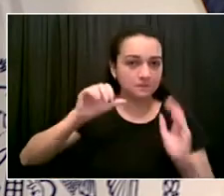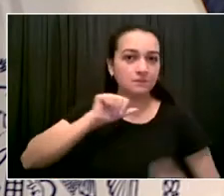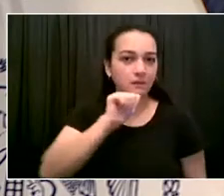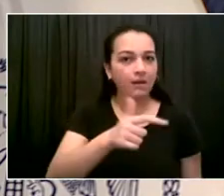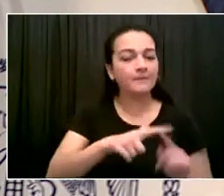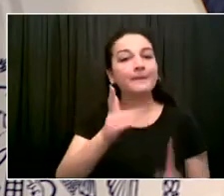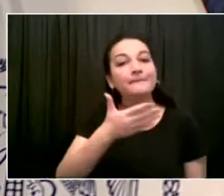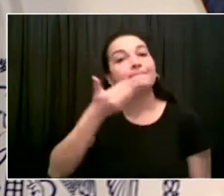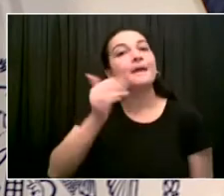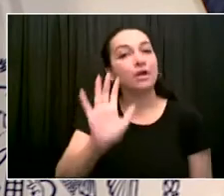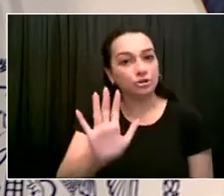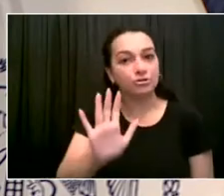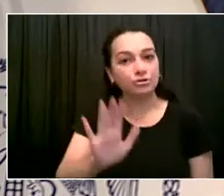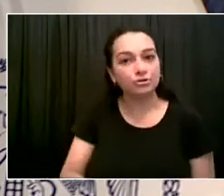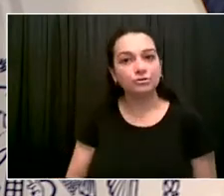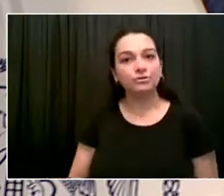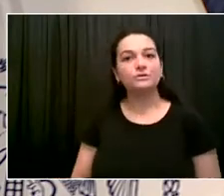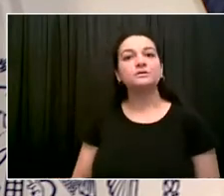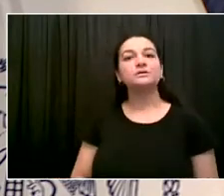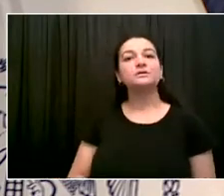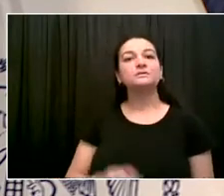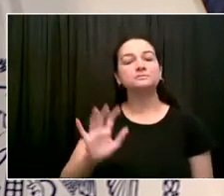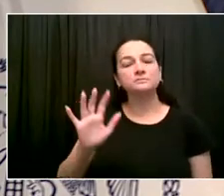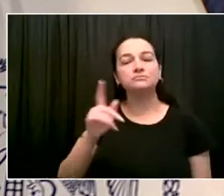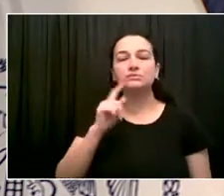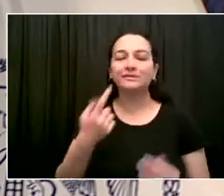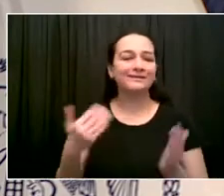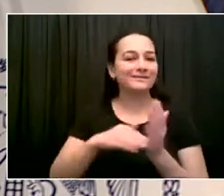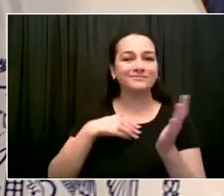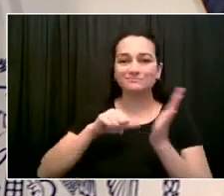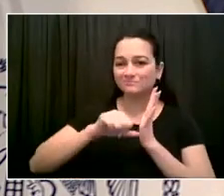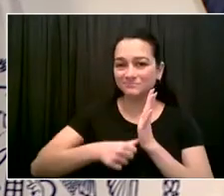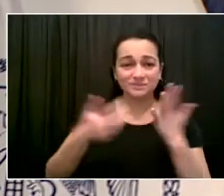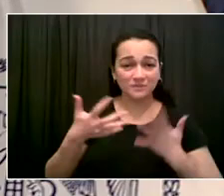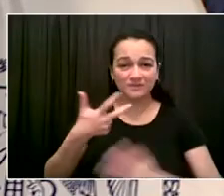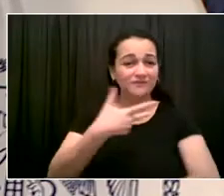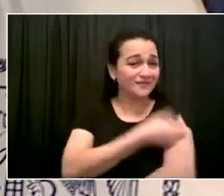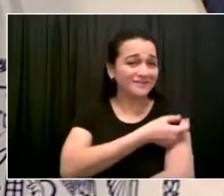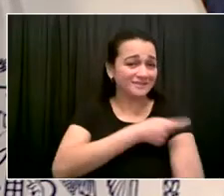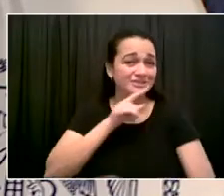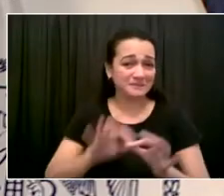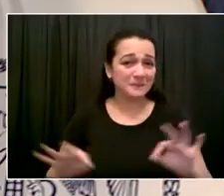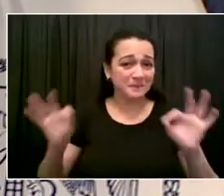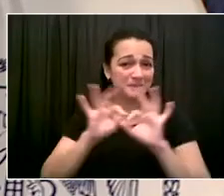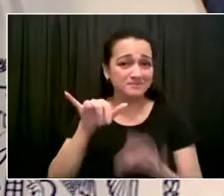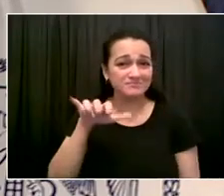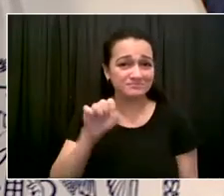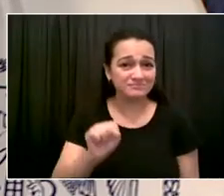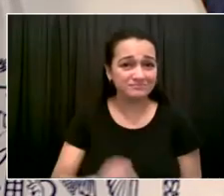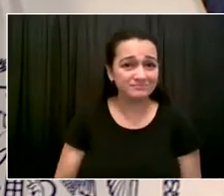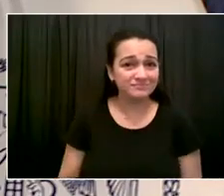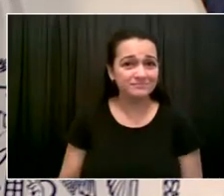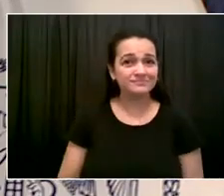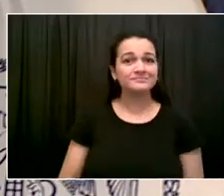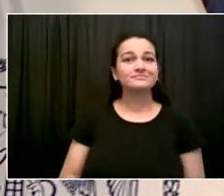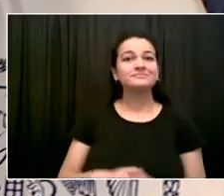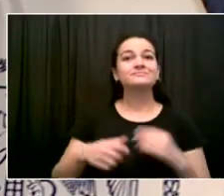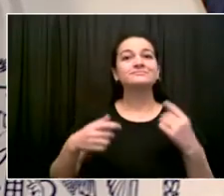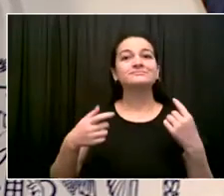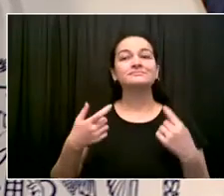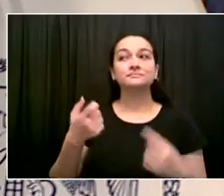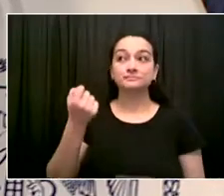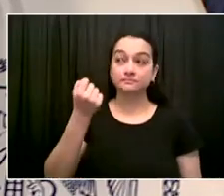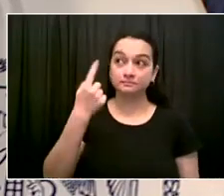wearing is not a substitute for vaccination. And if you do get vaccinated and you're around fully